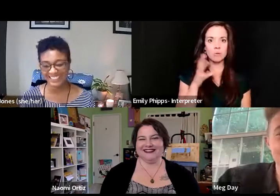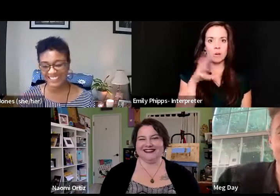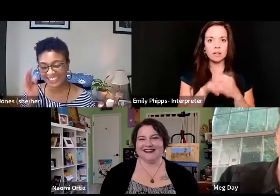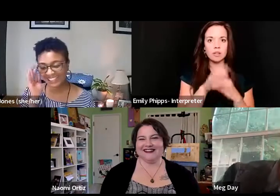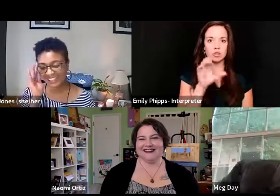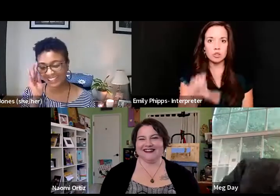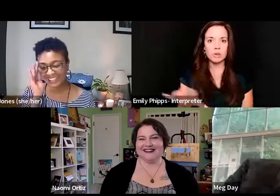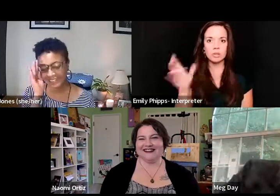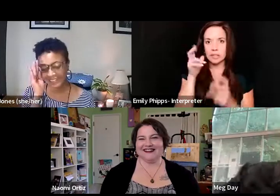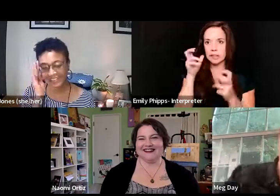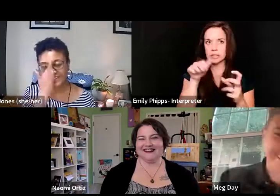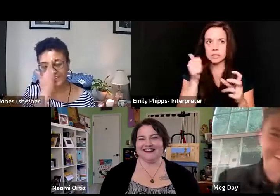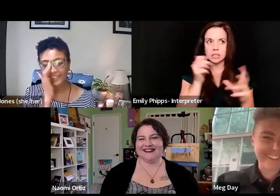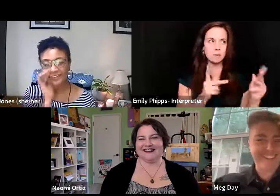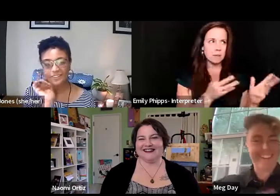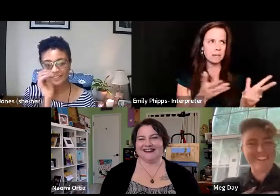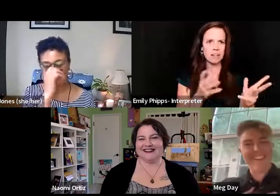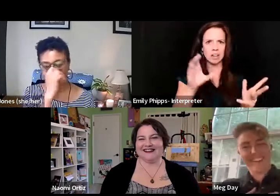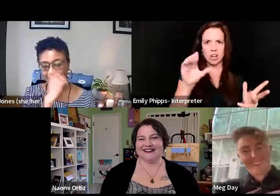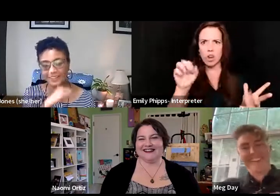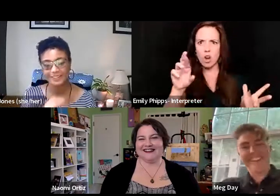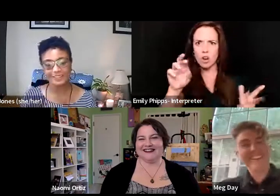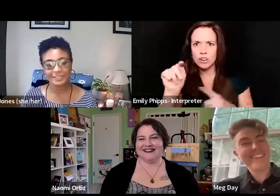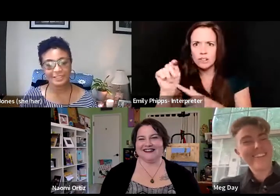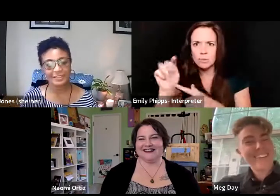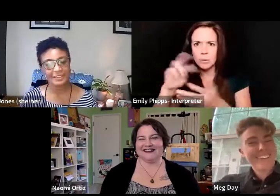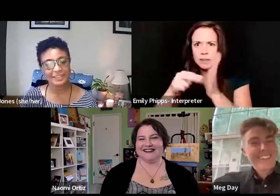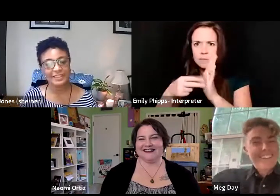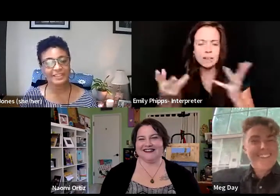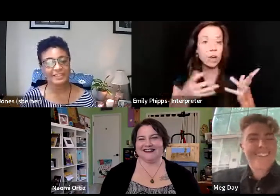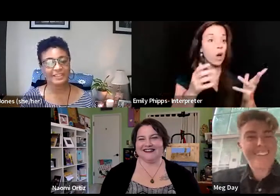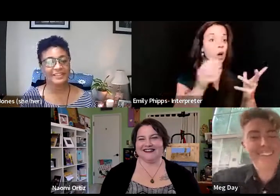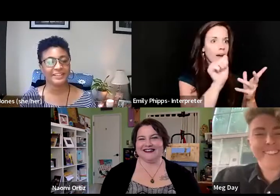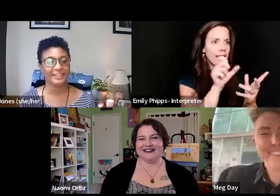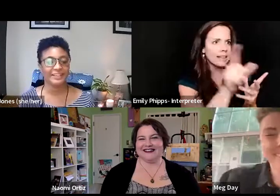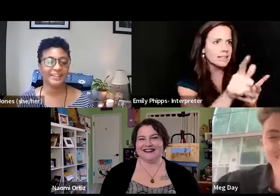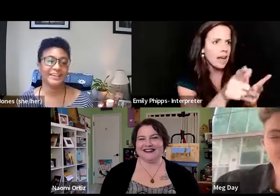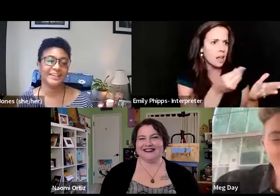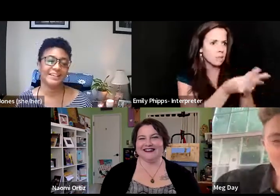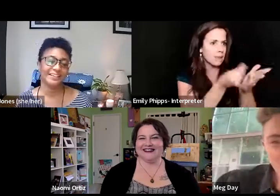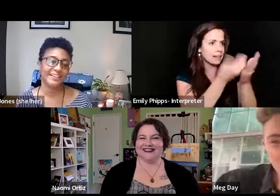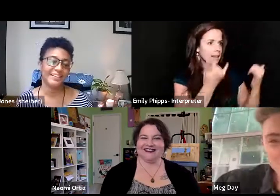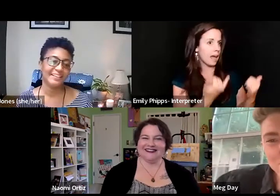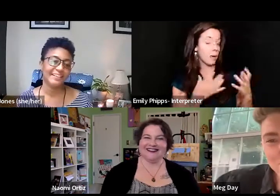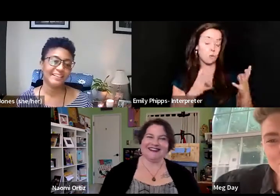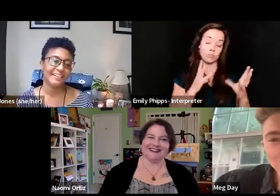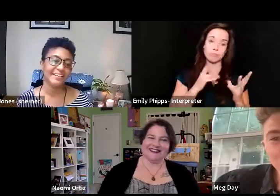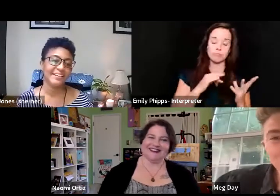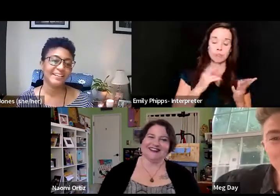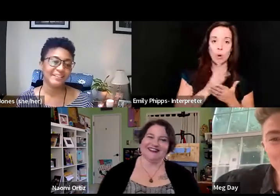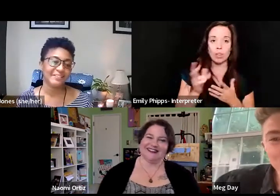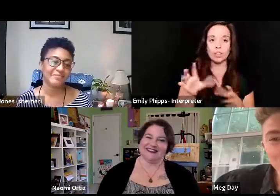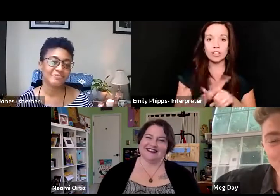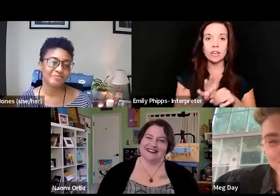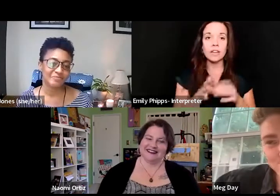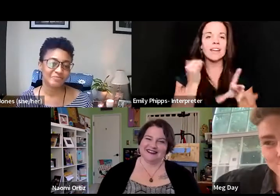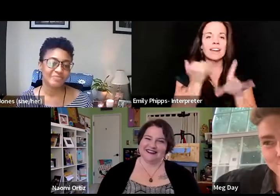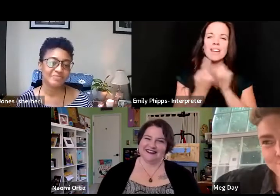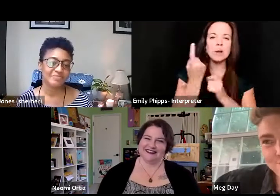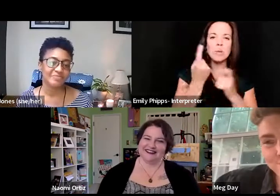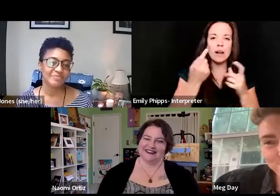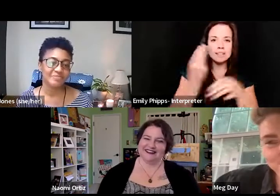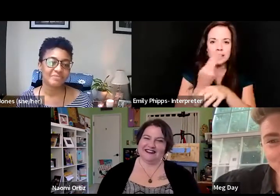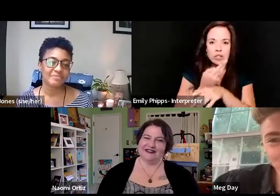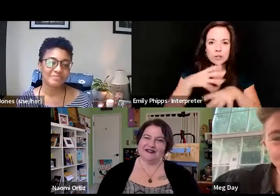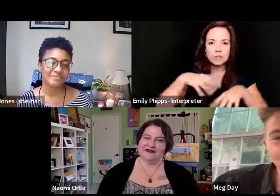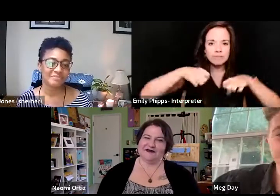and figure out what CART is. And oh, finally, there's an ASL budget sometimes. Holy shit. And like every Terp is getting booked up for